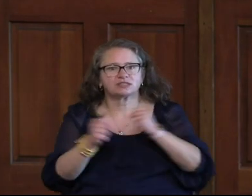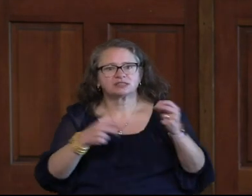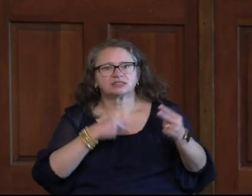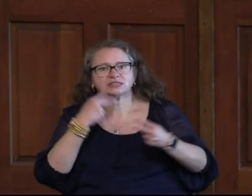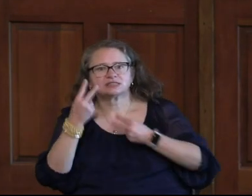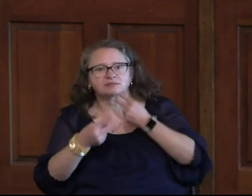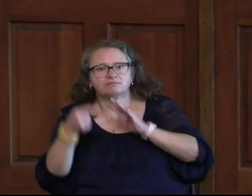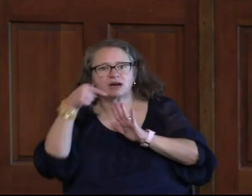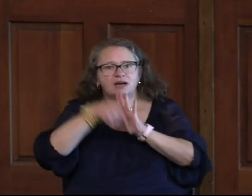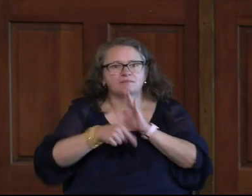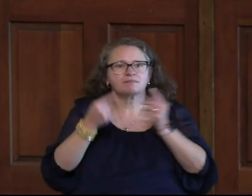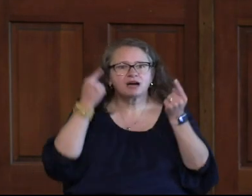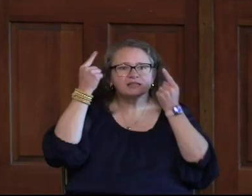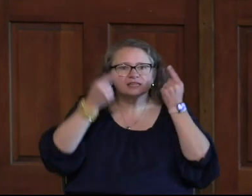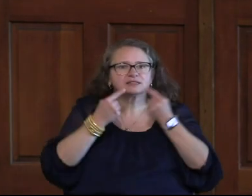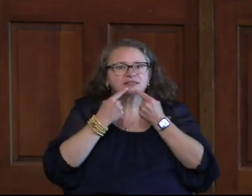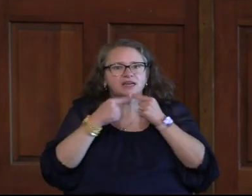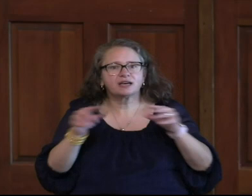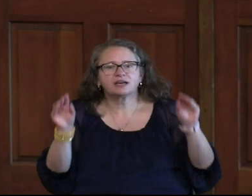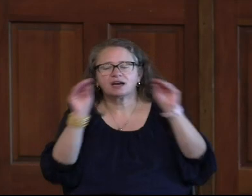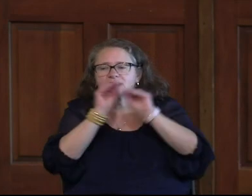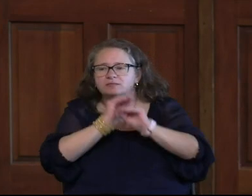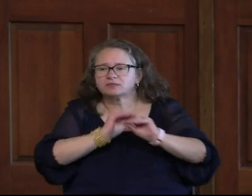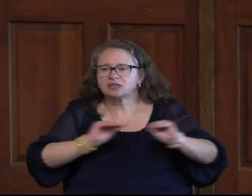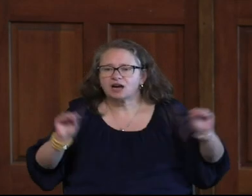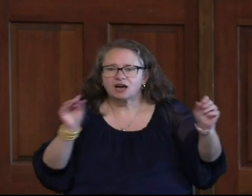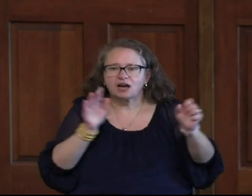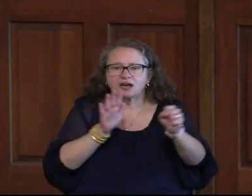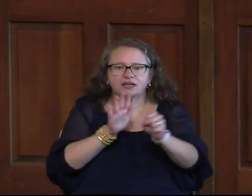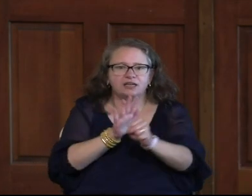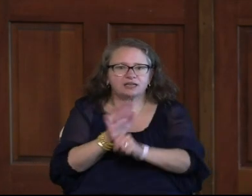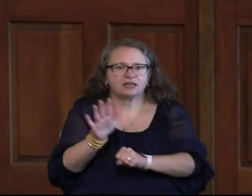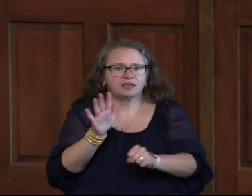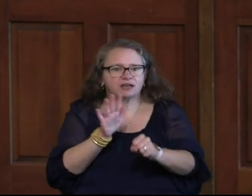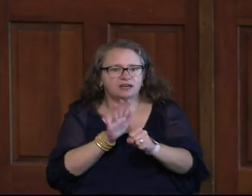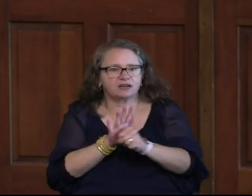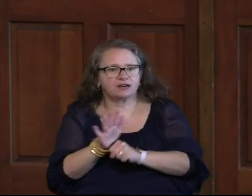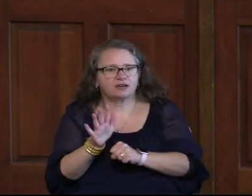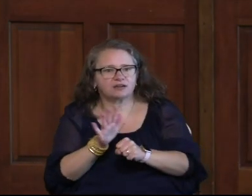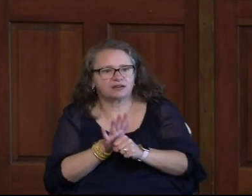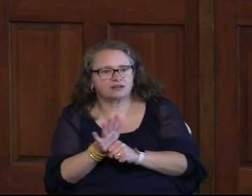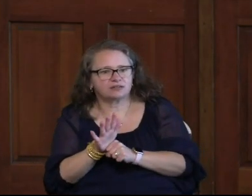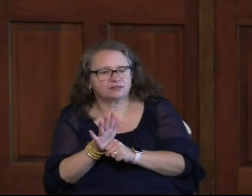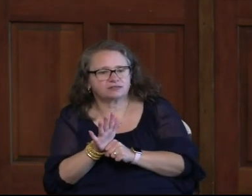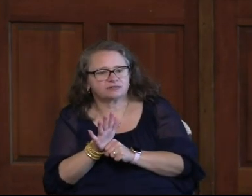Amen. voices of my mind that say you're not enough.